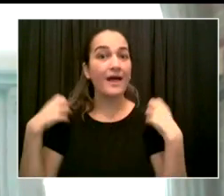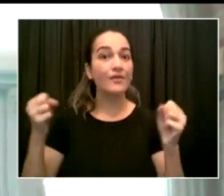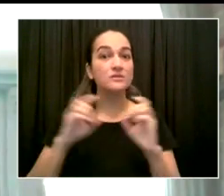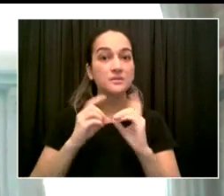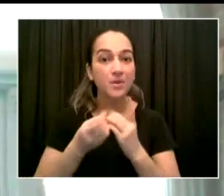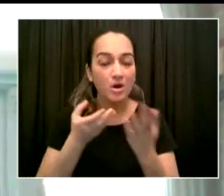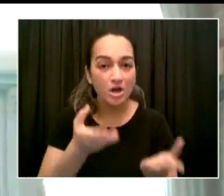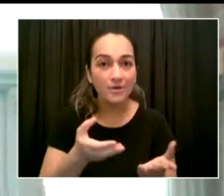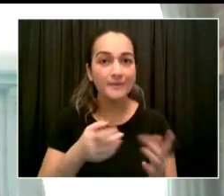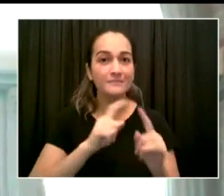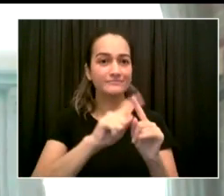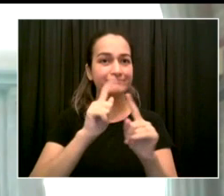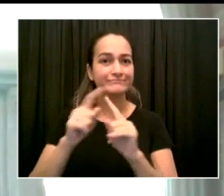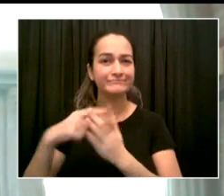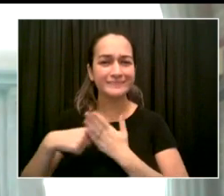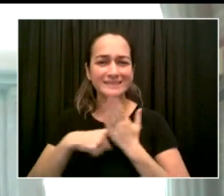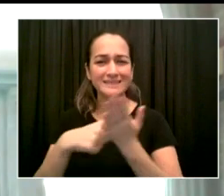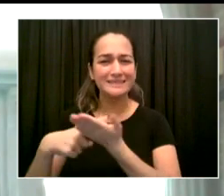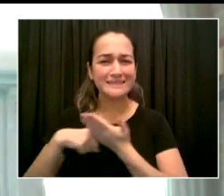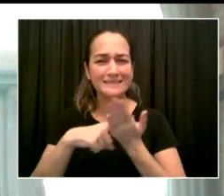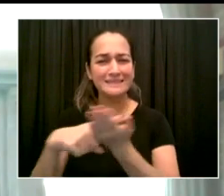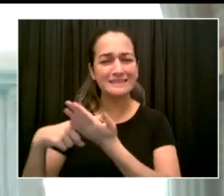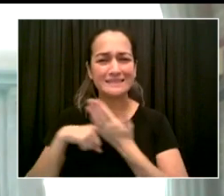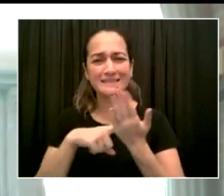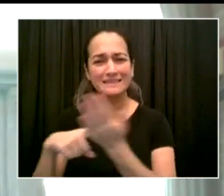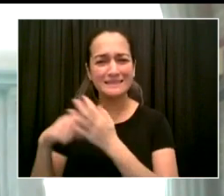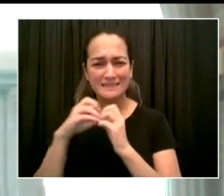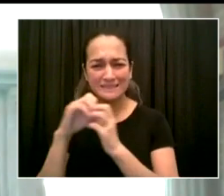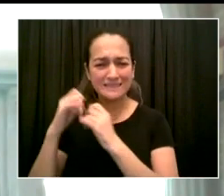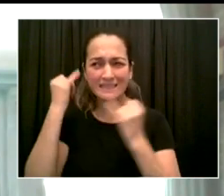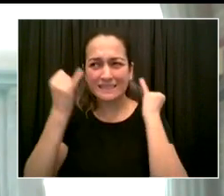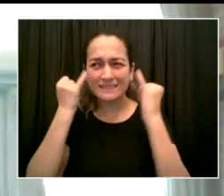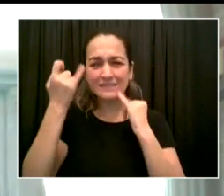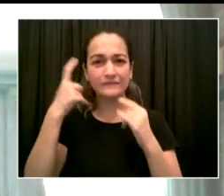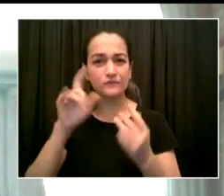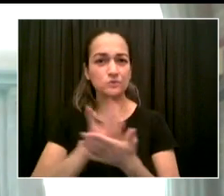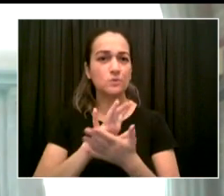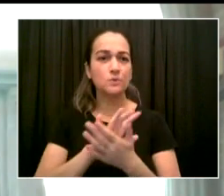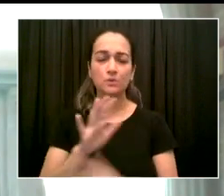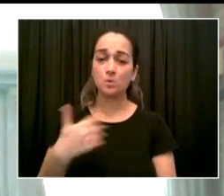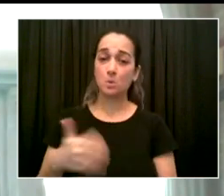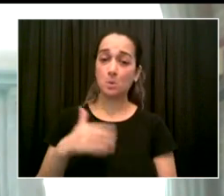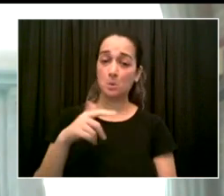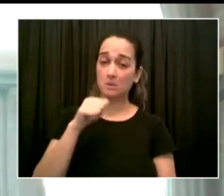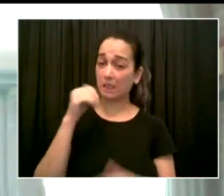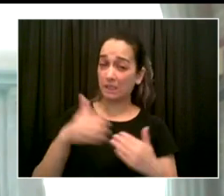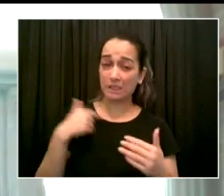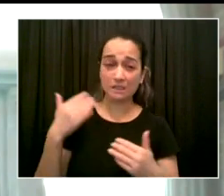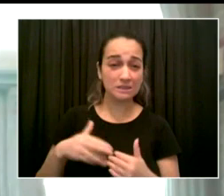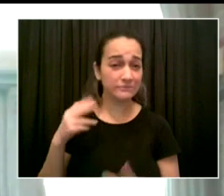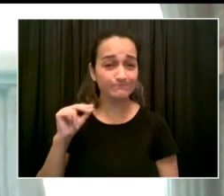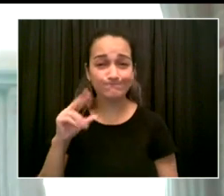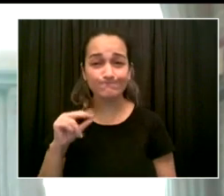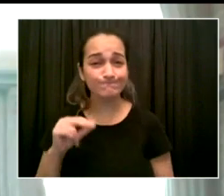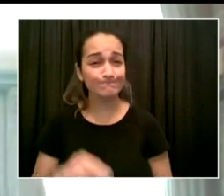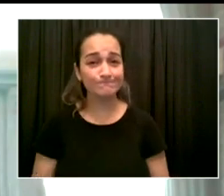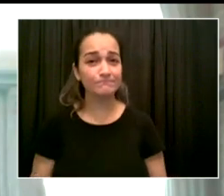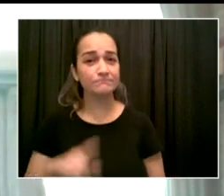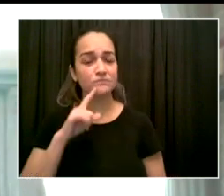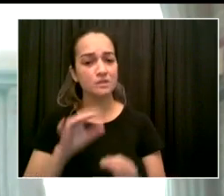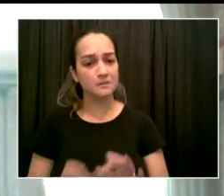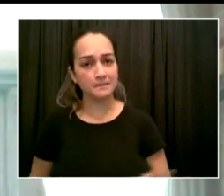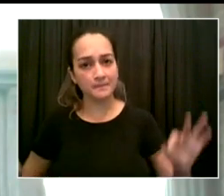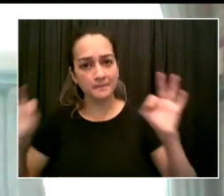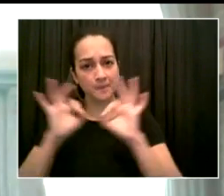worth doing is easy, and opening our schools is worth doing. This school year, we have something we did not have last year,